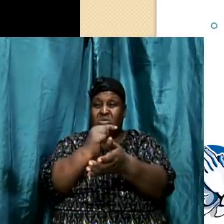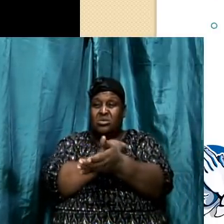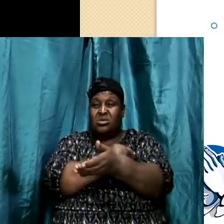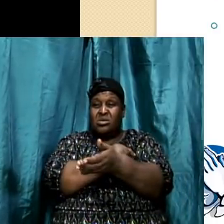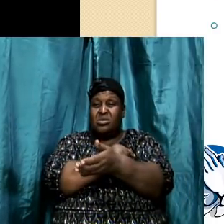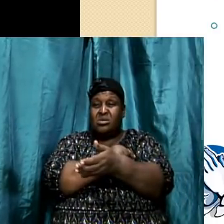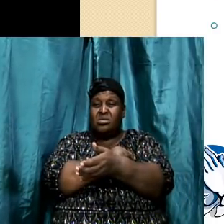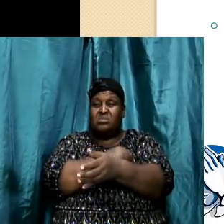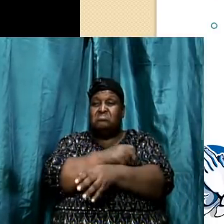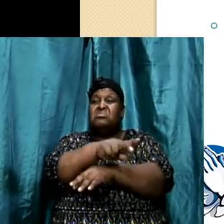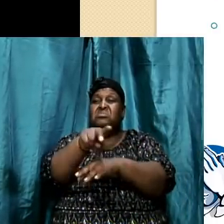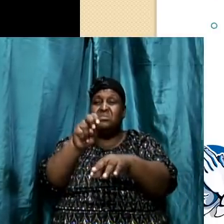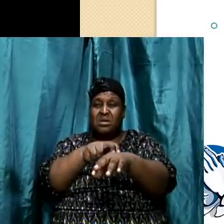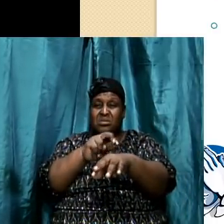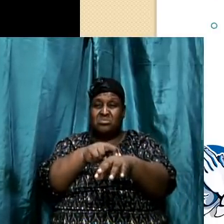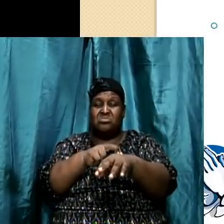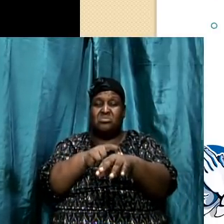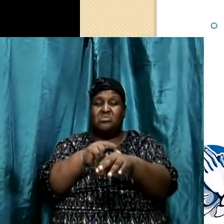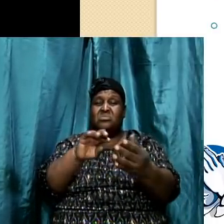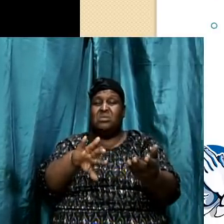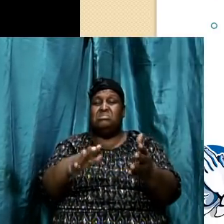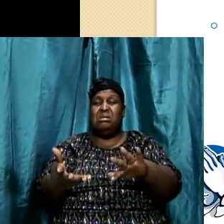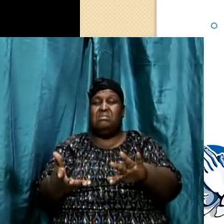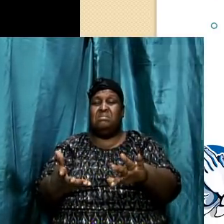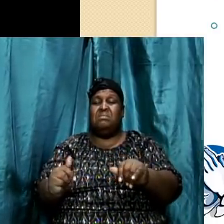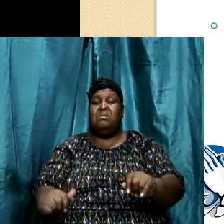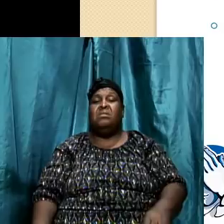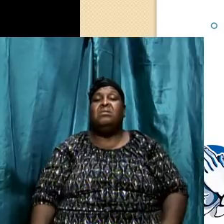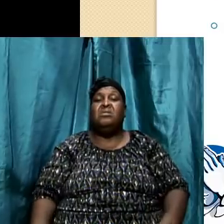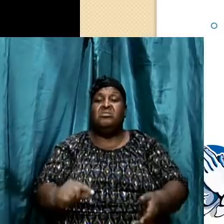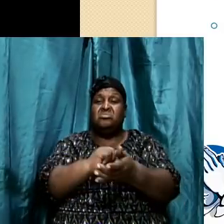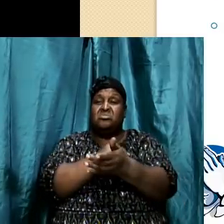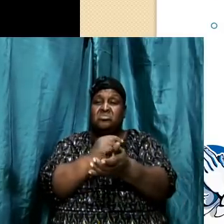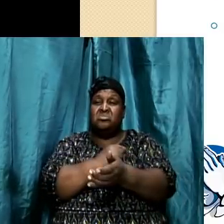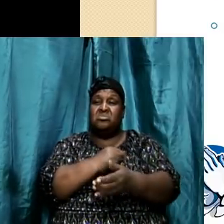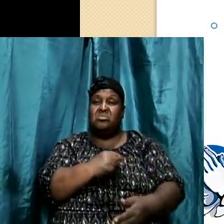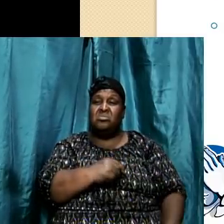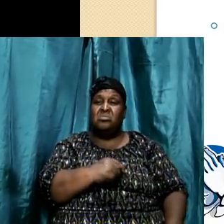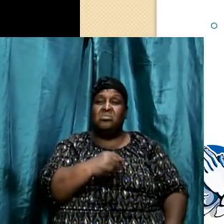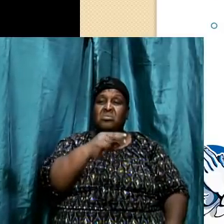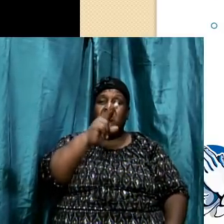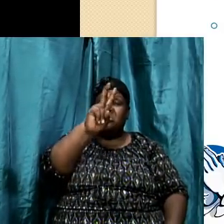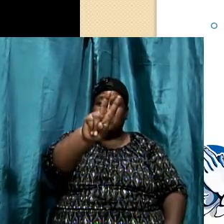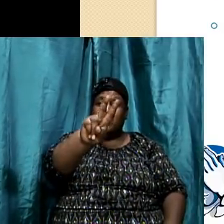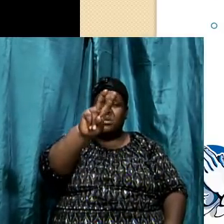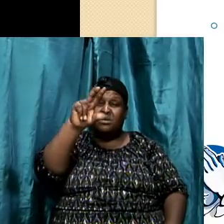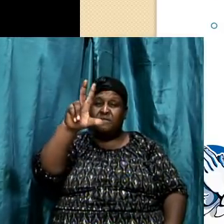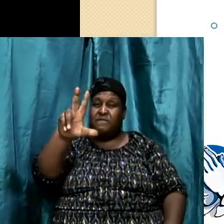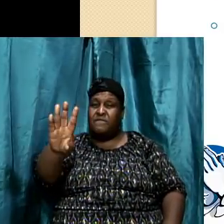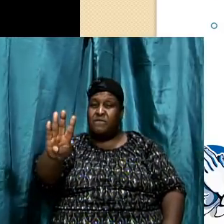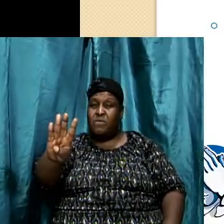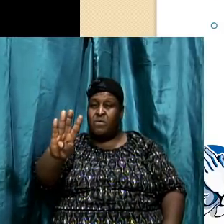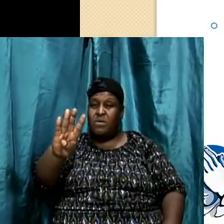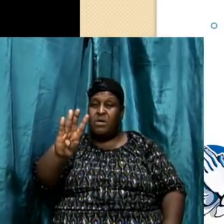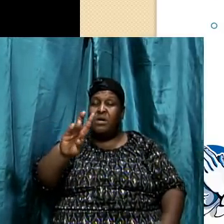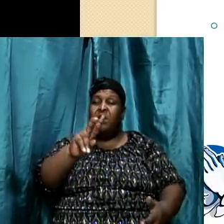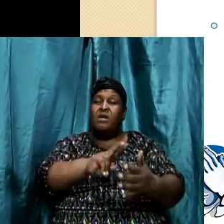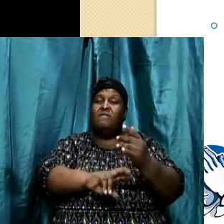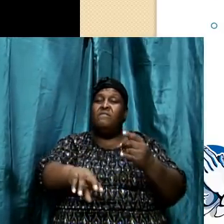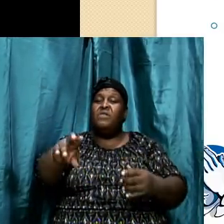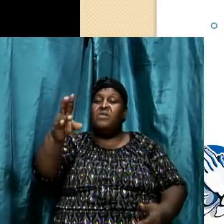death. Amen? So in Genesis chapter 24 24 and verse 67,